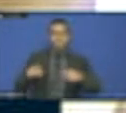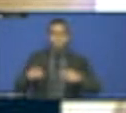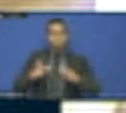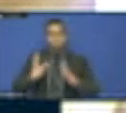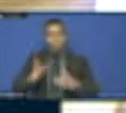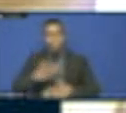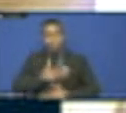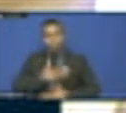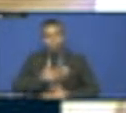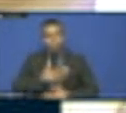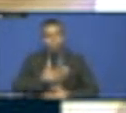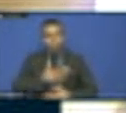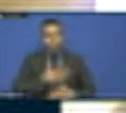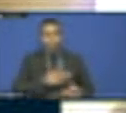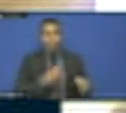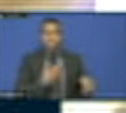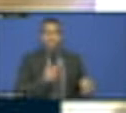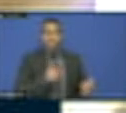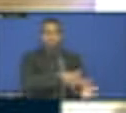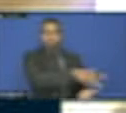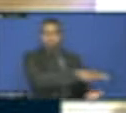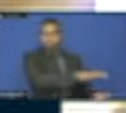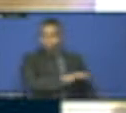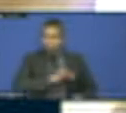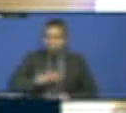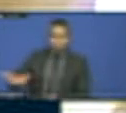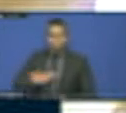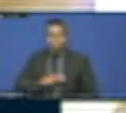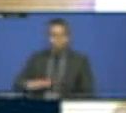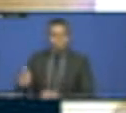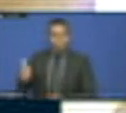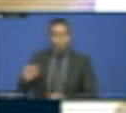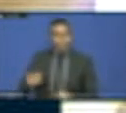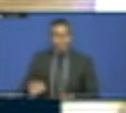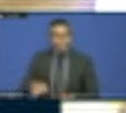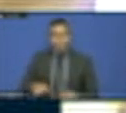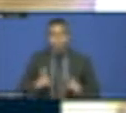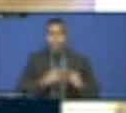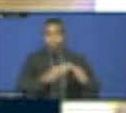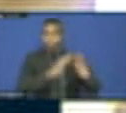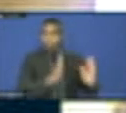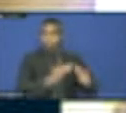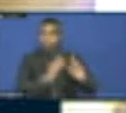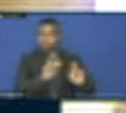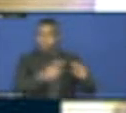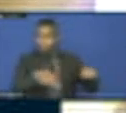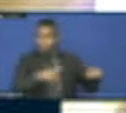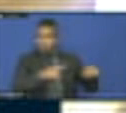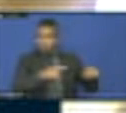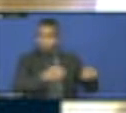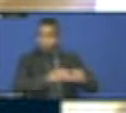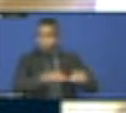and sensitization at that level, but also in schools. In our schools, we need to teach our children the relationship